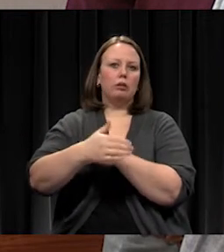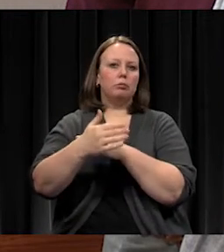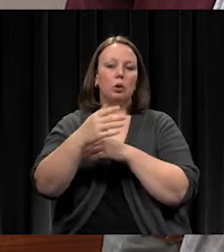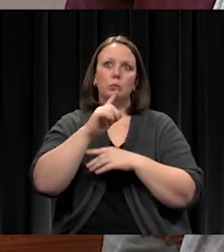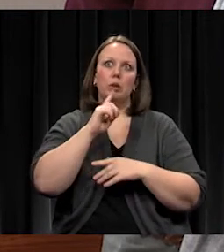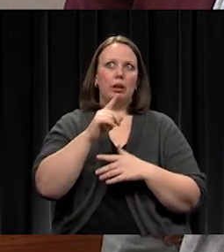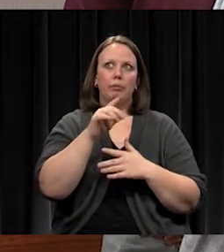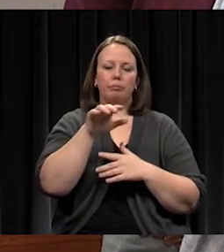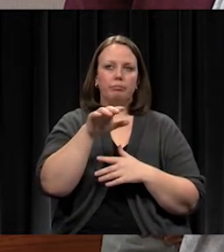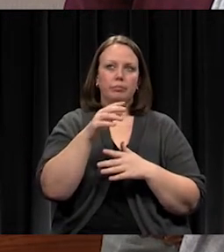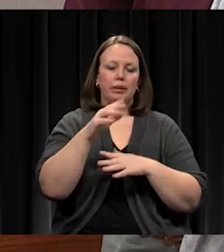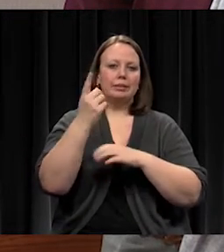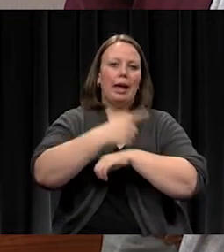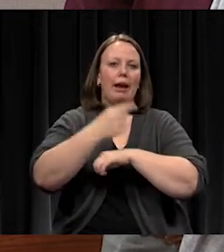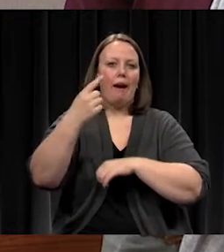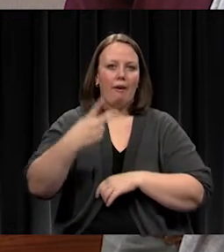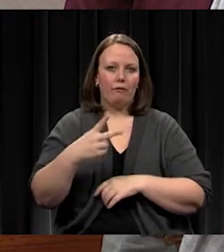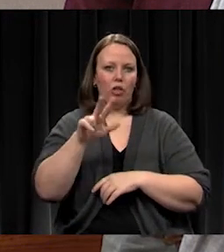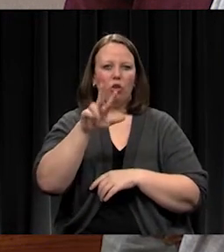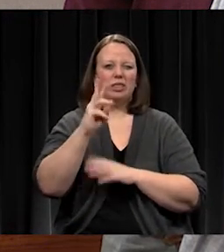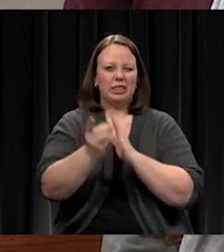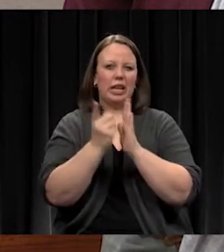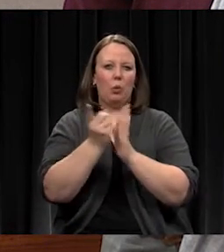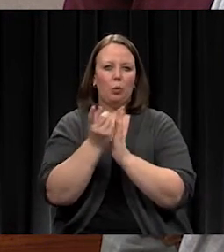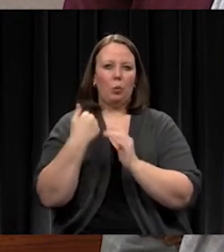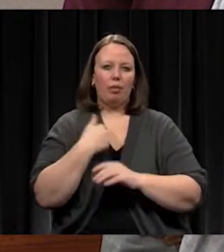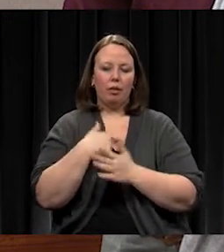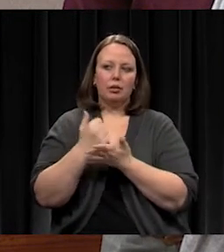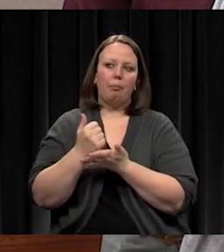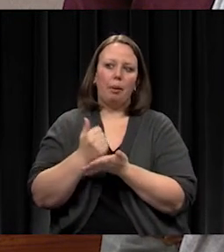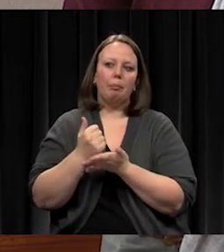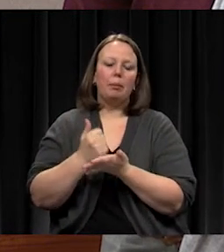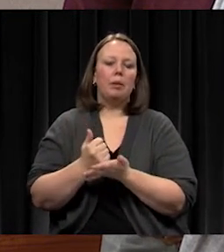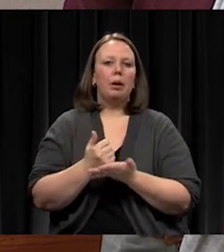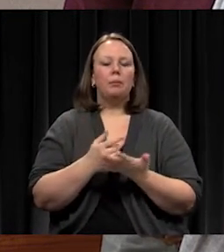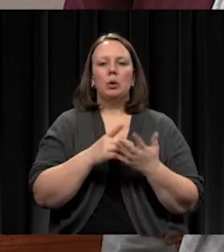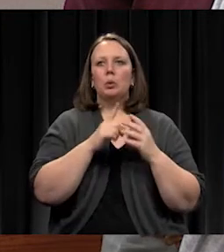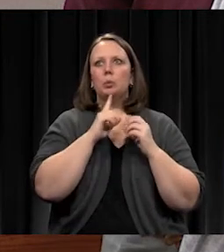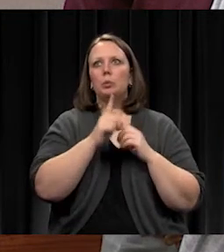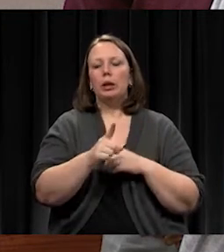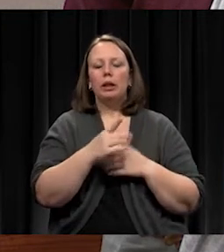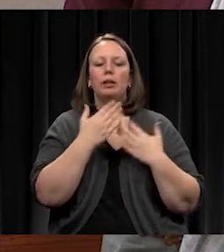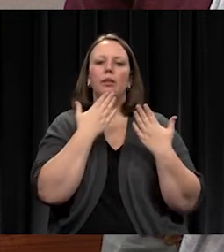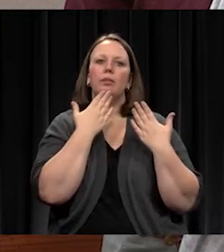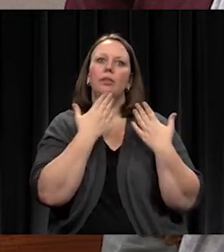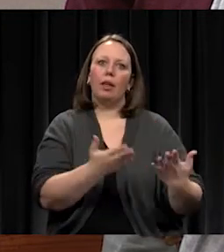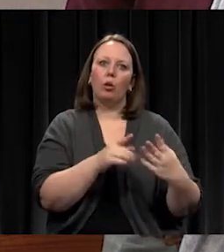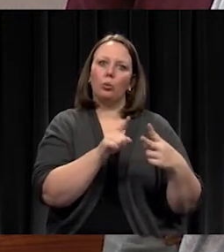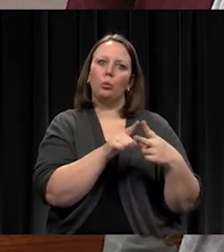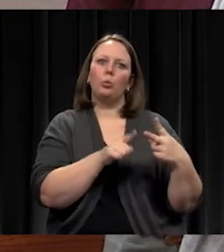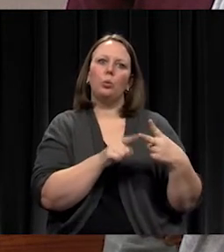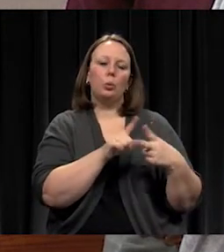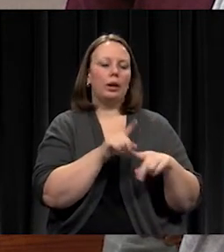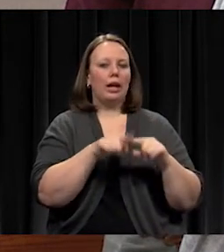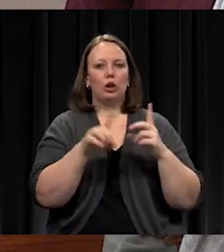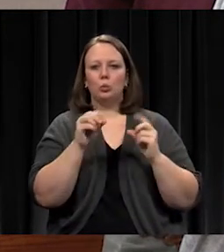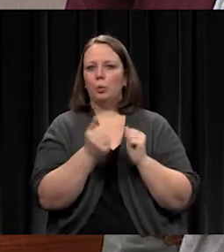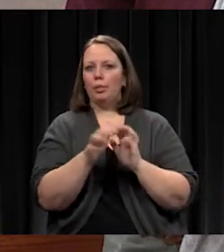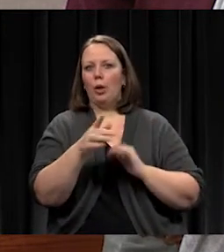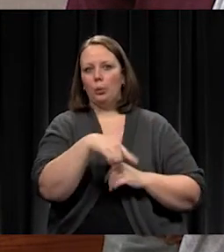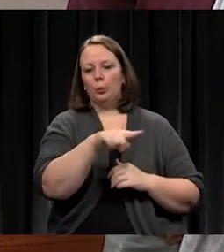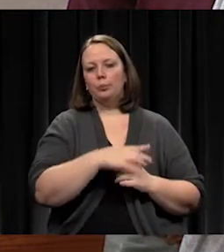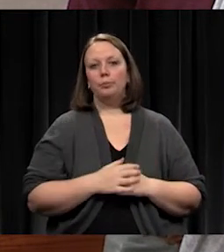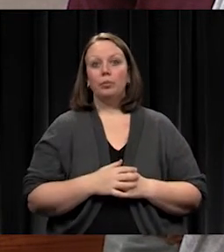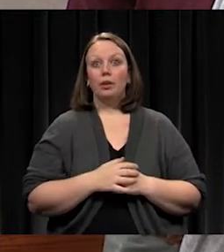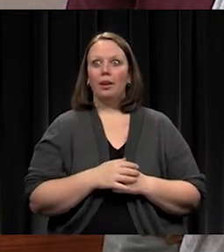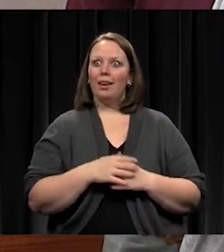hours, so. And we couldn't do it without you guys. We really appreciate it. And I would like to invite you all to the Relay